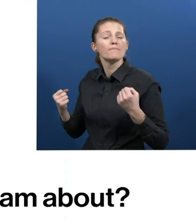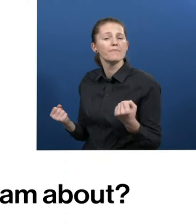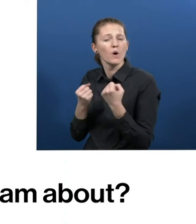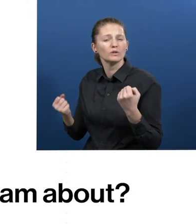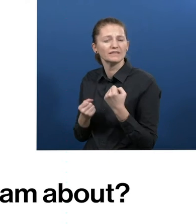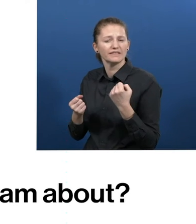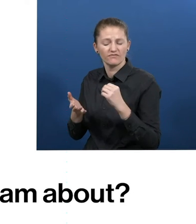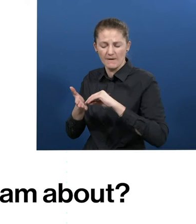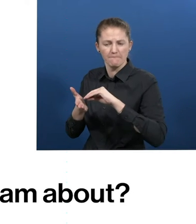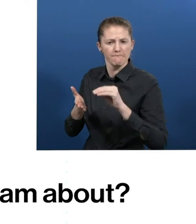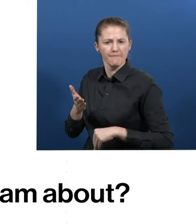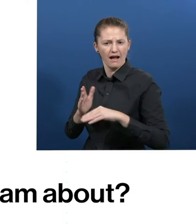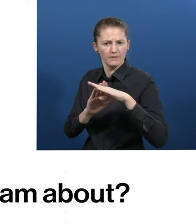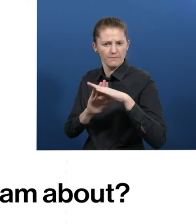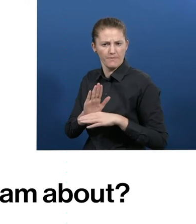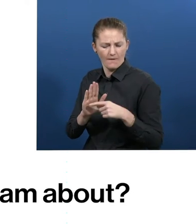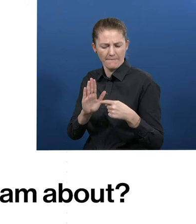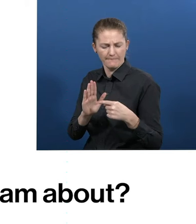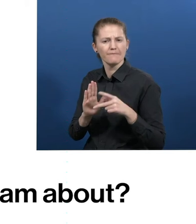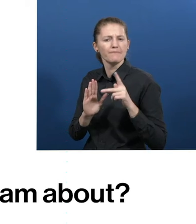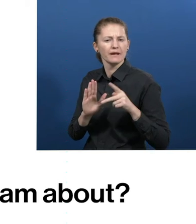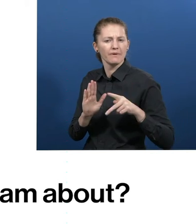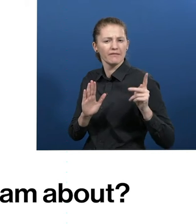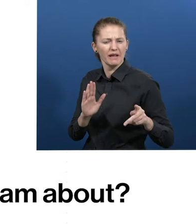What is Productivity Pact Program about?